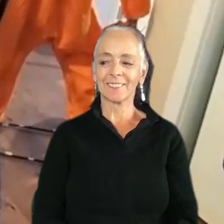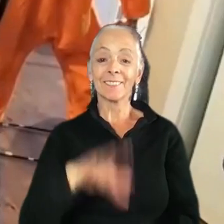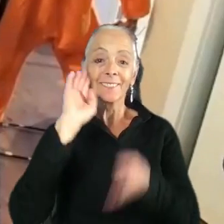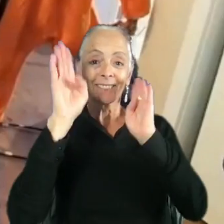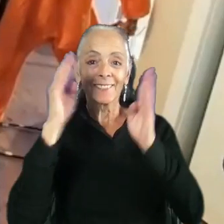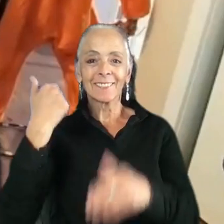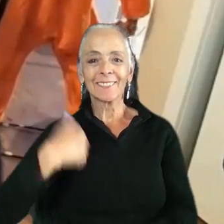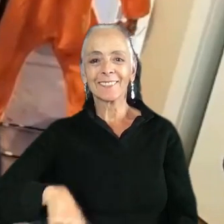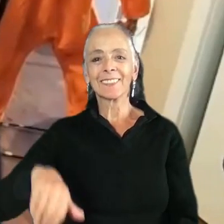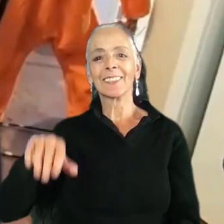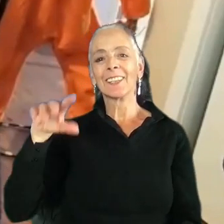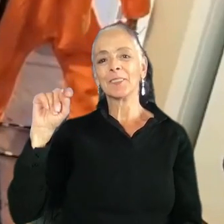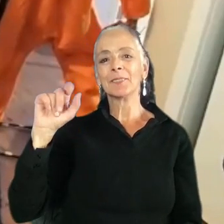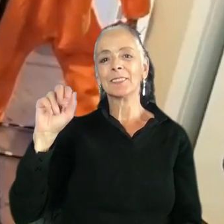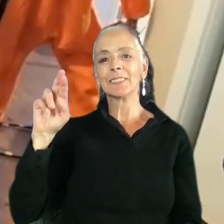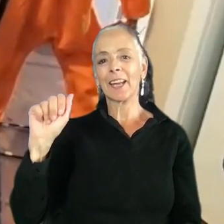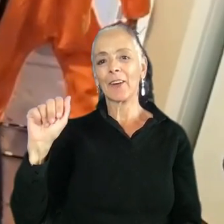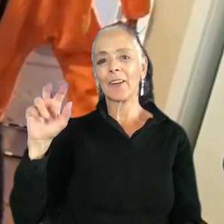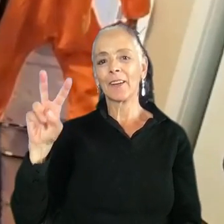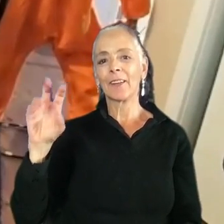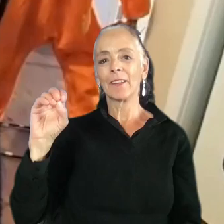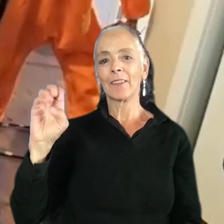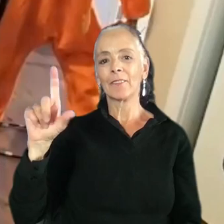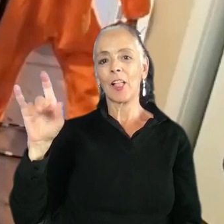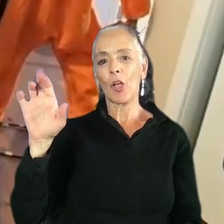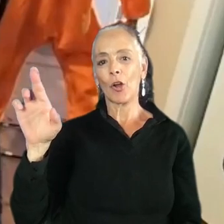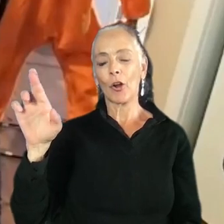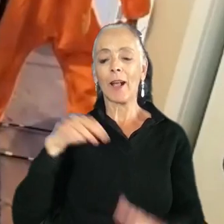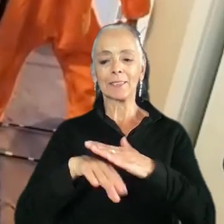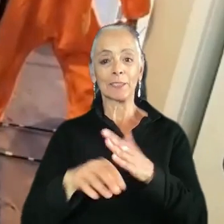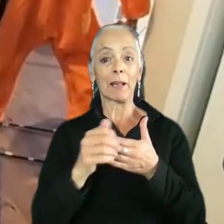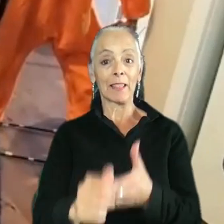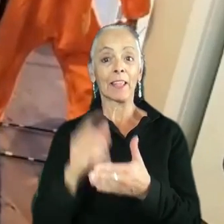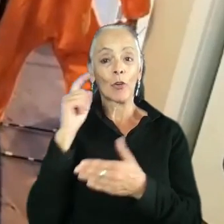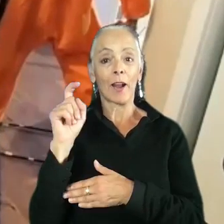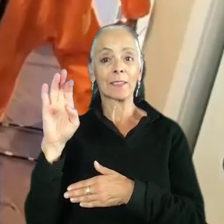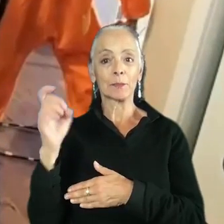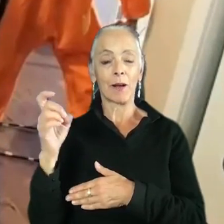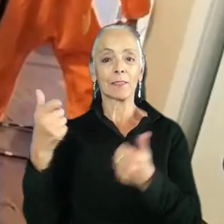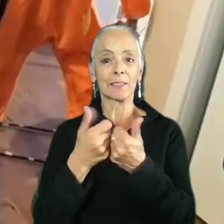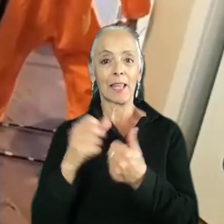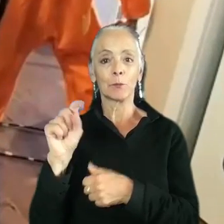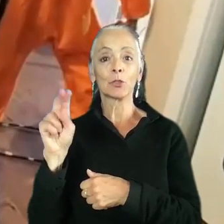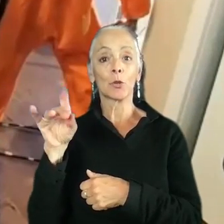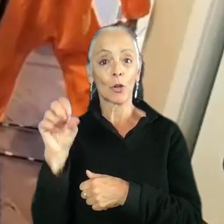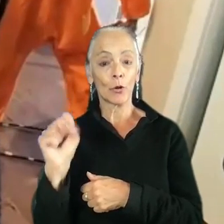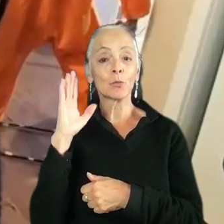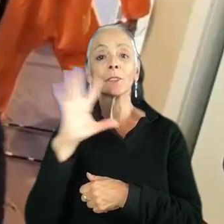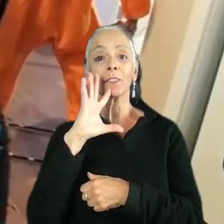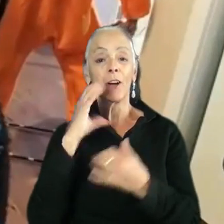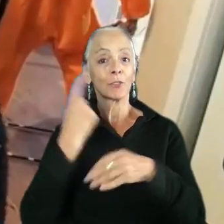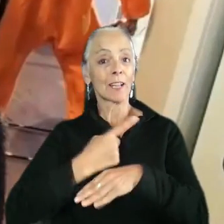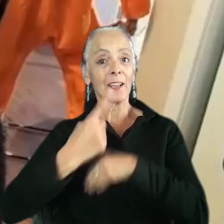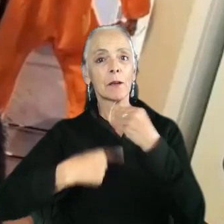everyone, my name is Tara Velker and I'm an Accessibility Lead for Xbox Game Studios and I'm gonna be talking to you today about some of